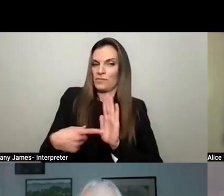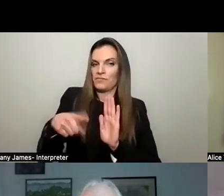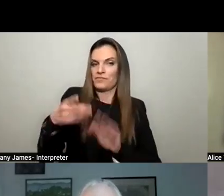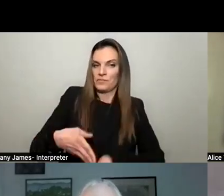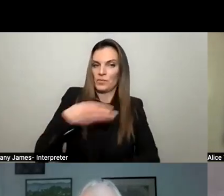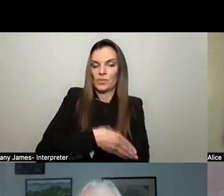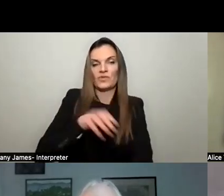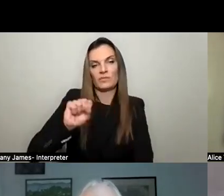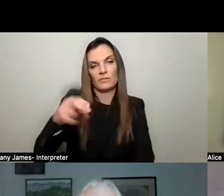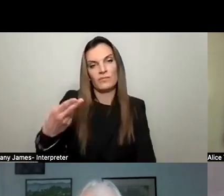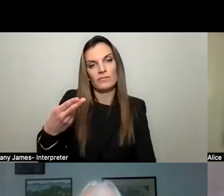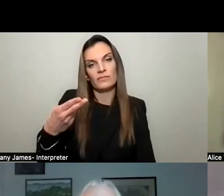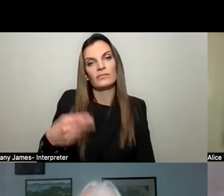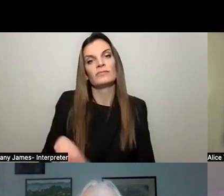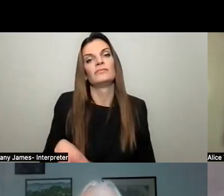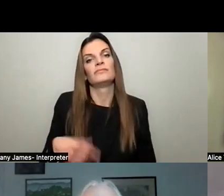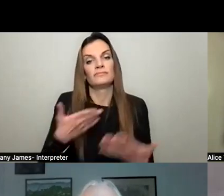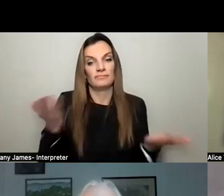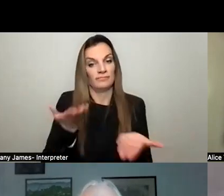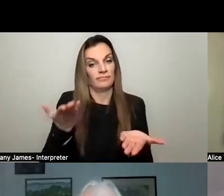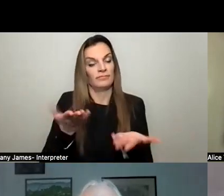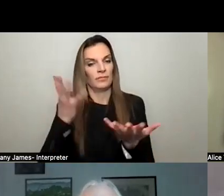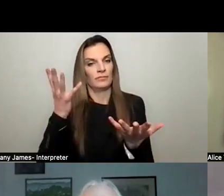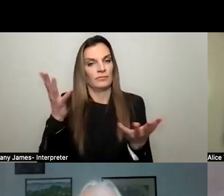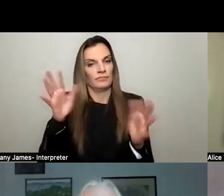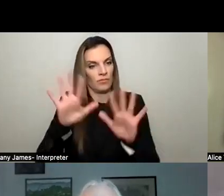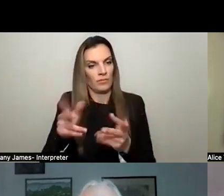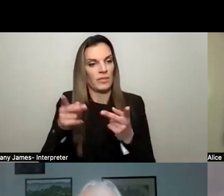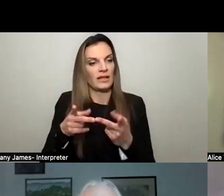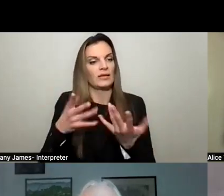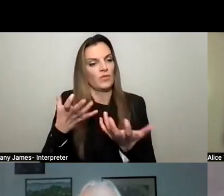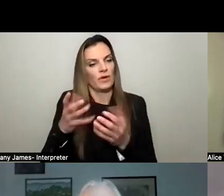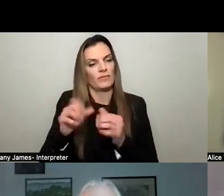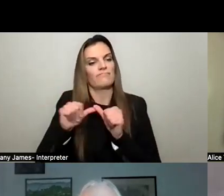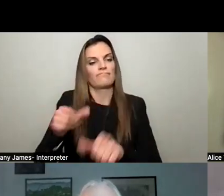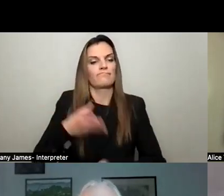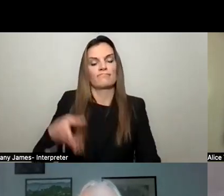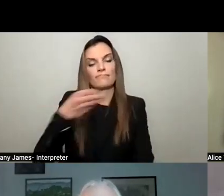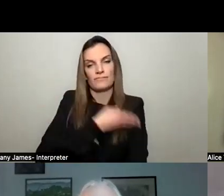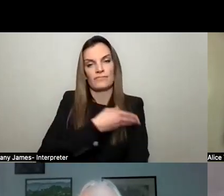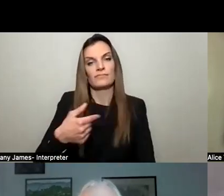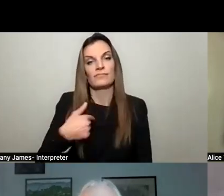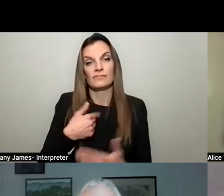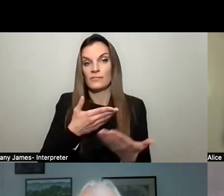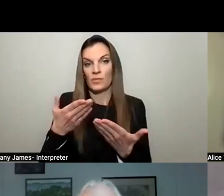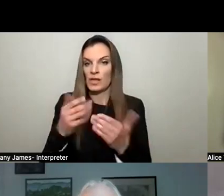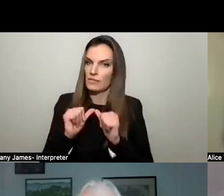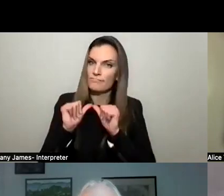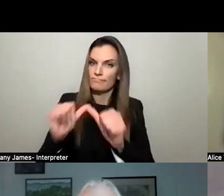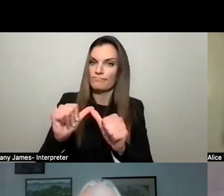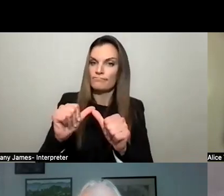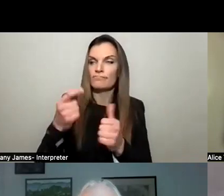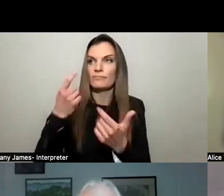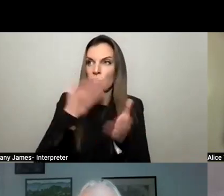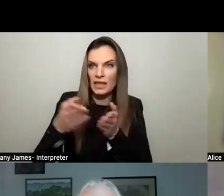hall that takes our existing DNA and turns it into a better version of sleepy hall tomorrow. I plan on planning for the longterm, not today